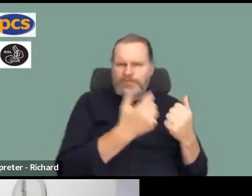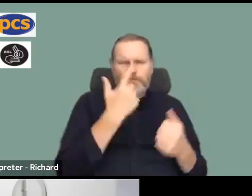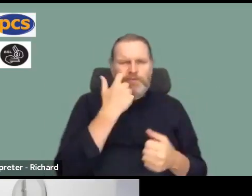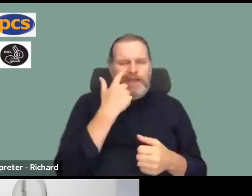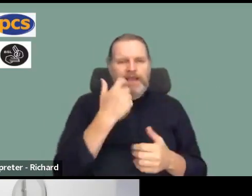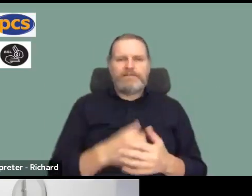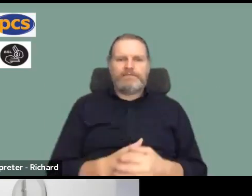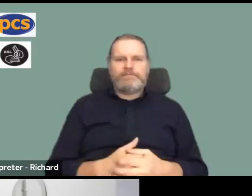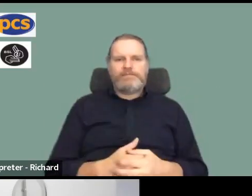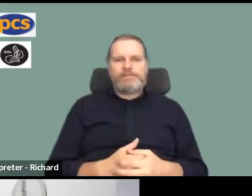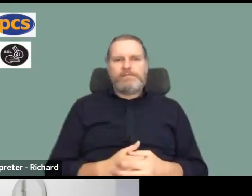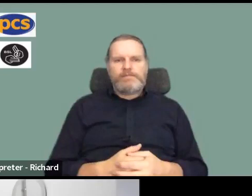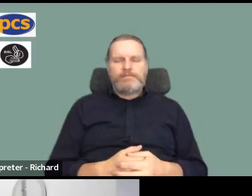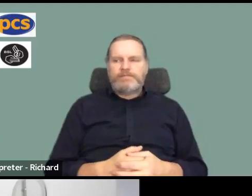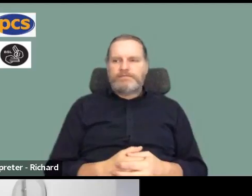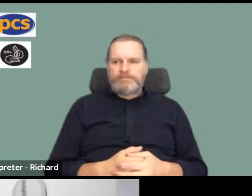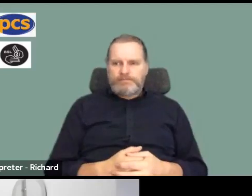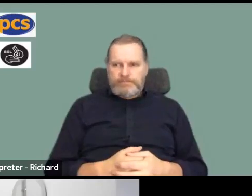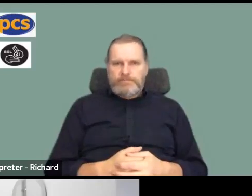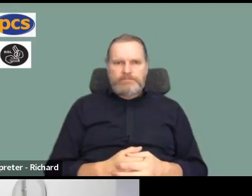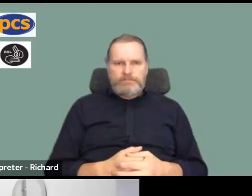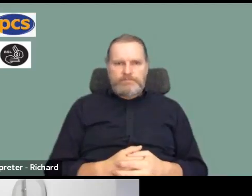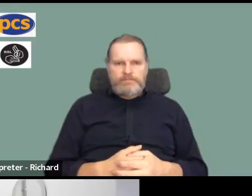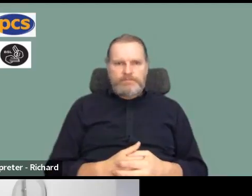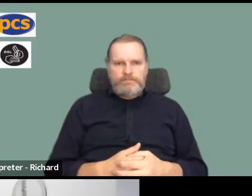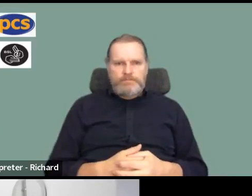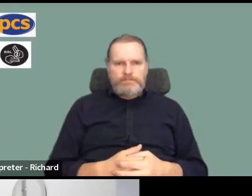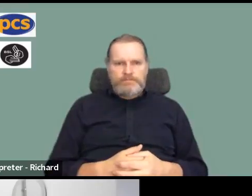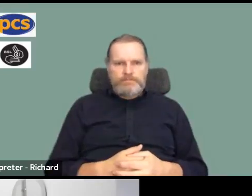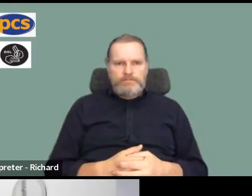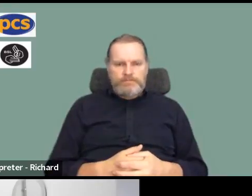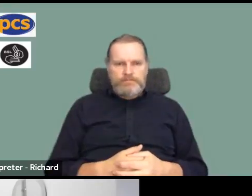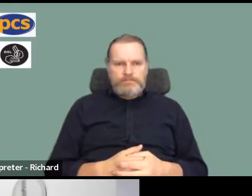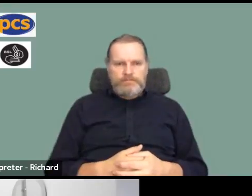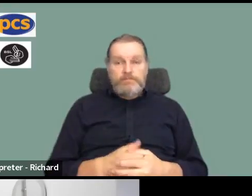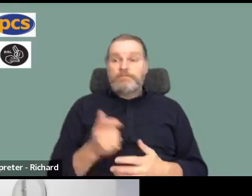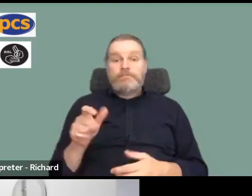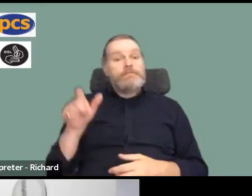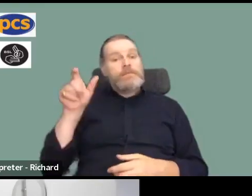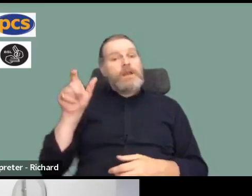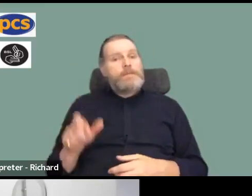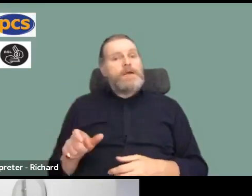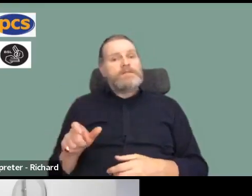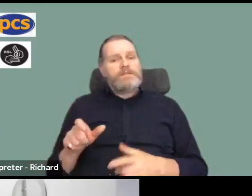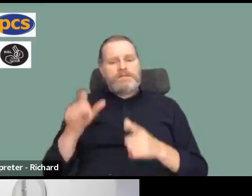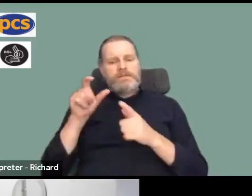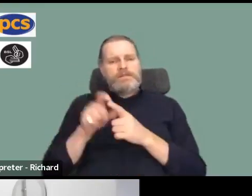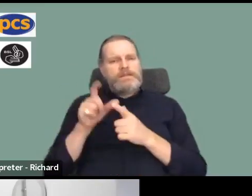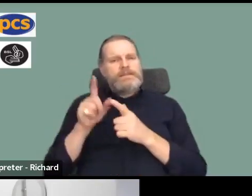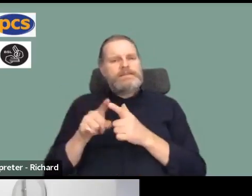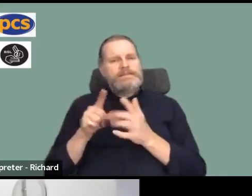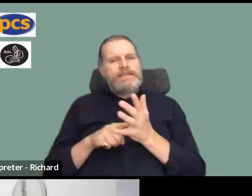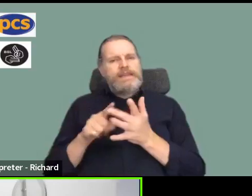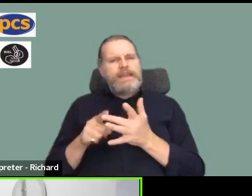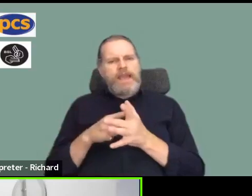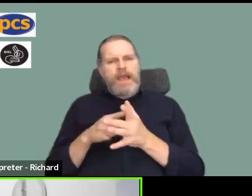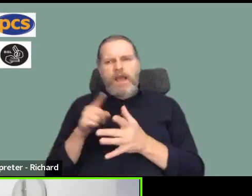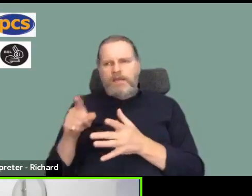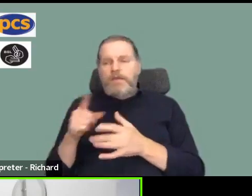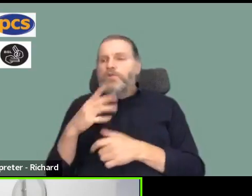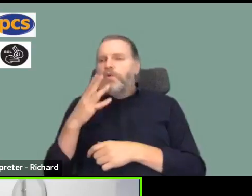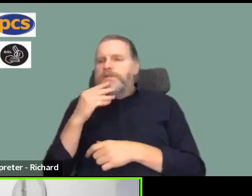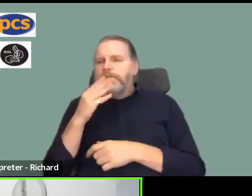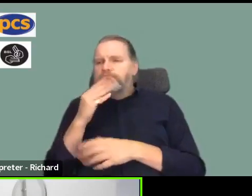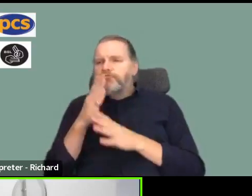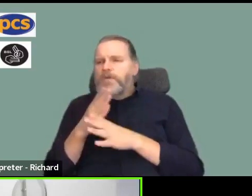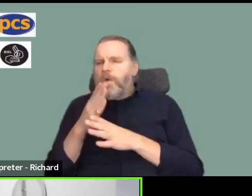to Adelia, I think, again, about the, I think she said, described us as an intern, again, to give us the details and we'll get back into that. That's great.